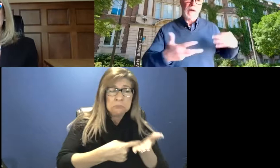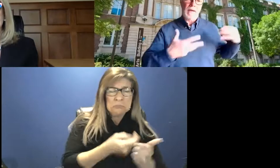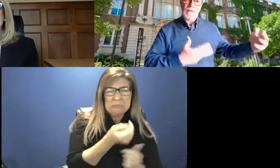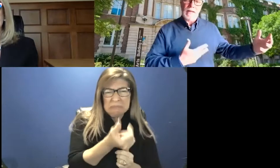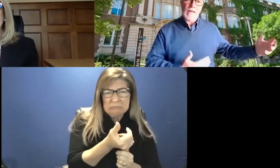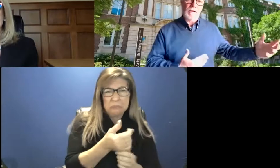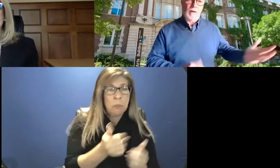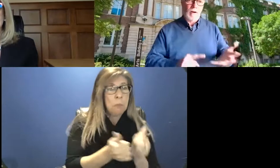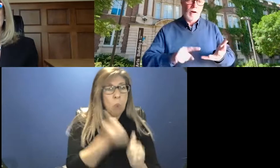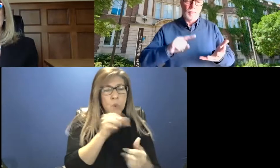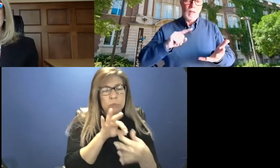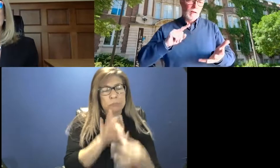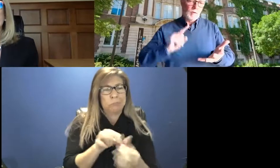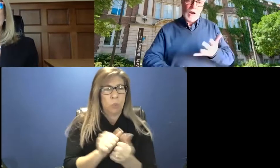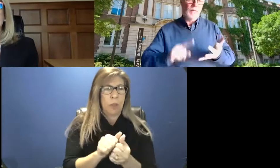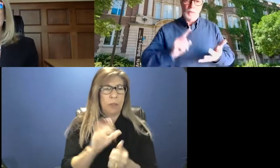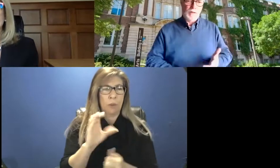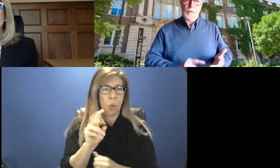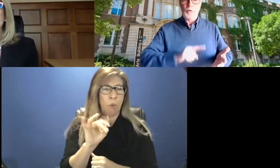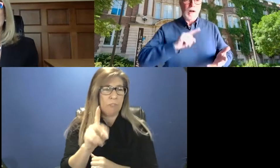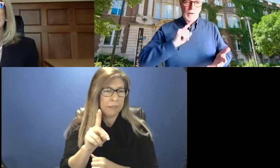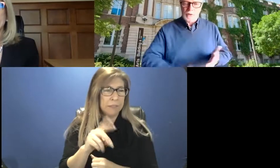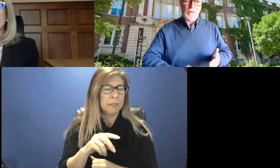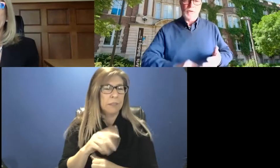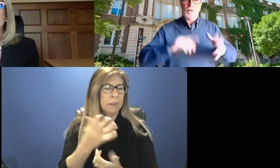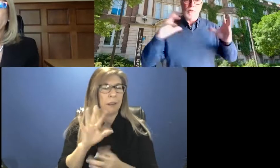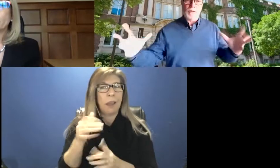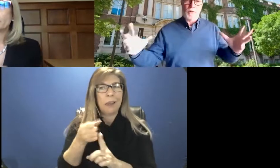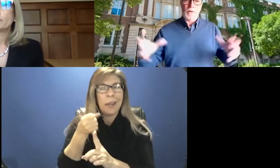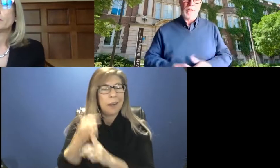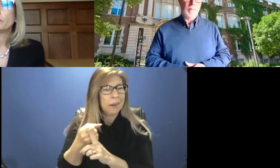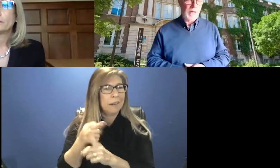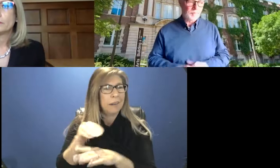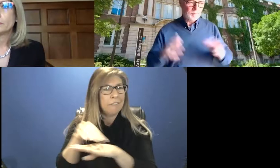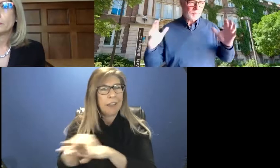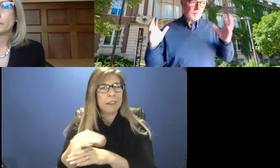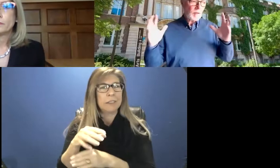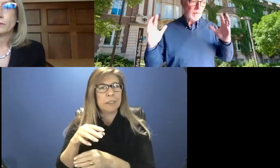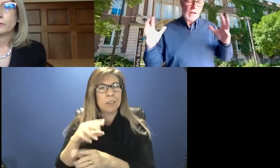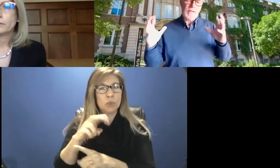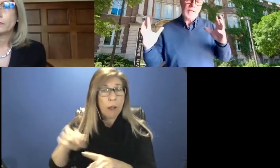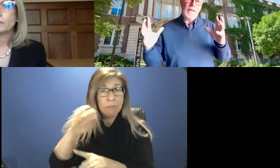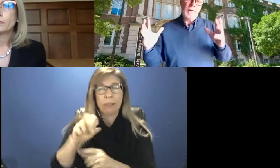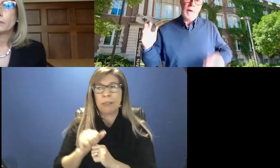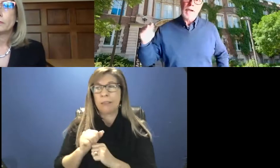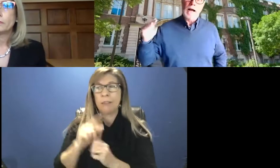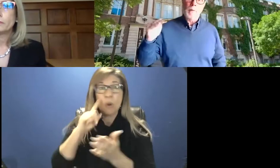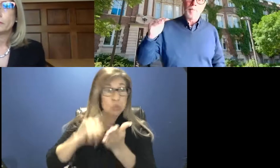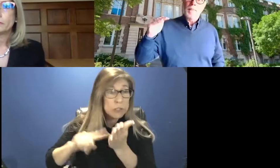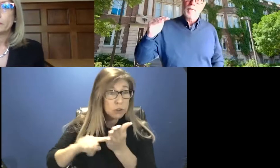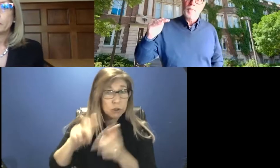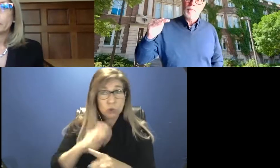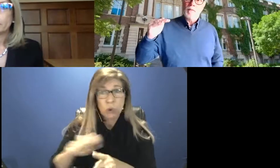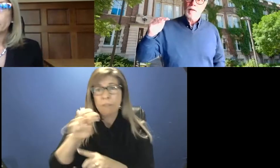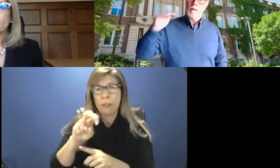and the impact that that's had on, on travel and research, travel international students and those things. But, but I'll, say that, um,